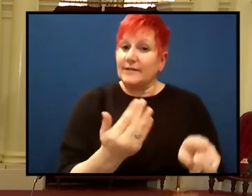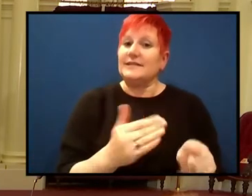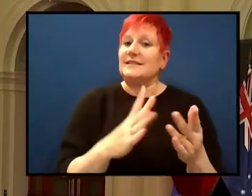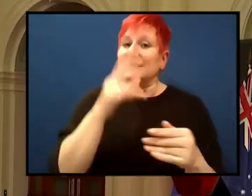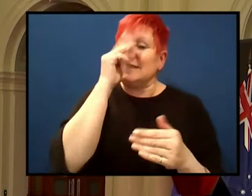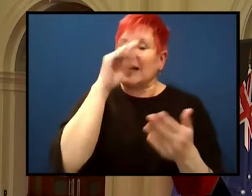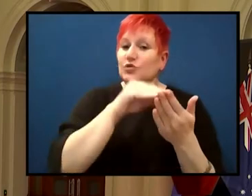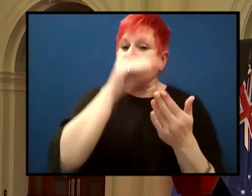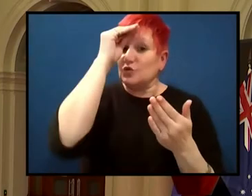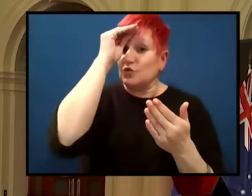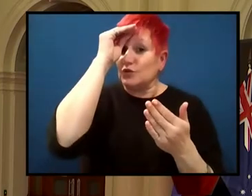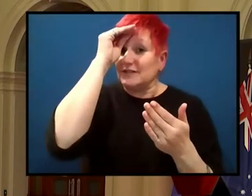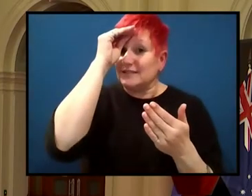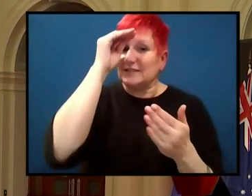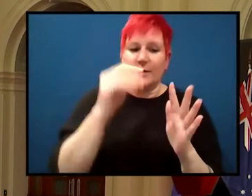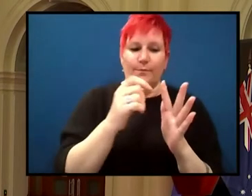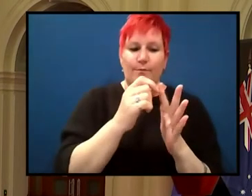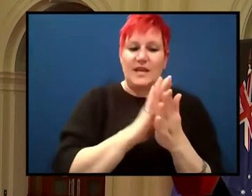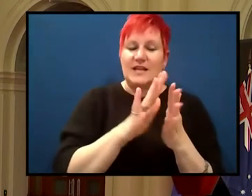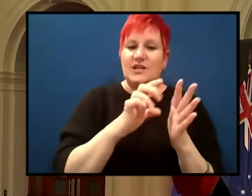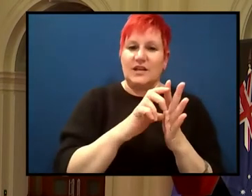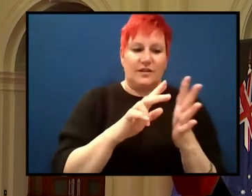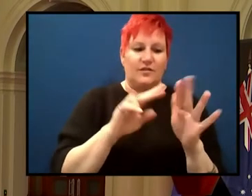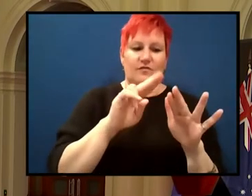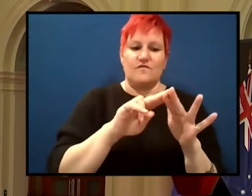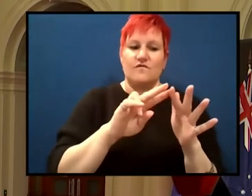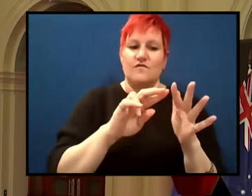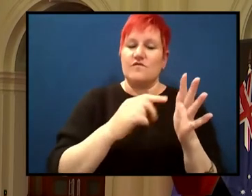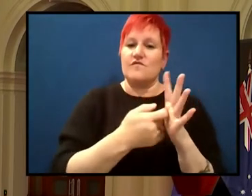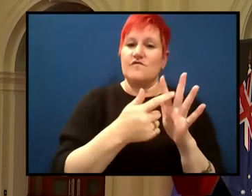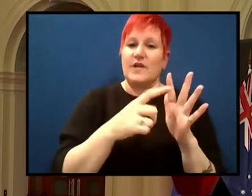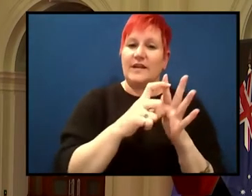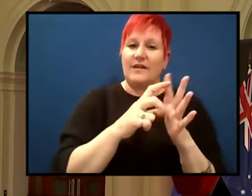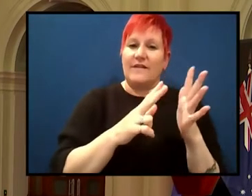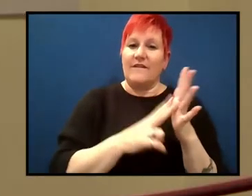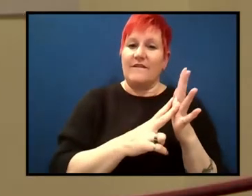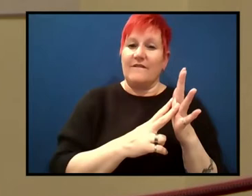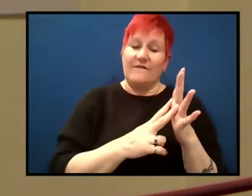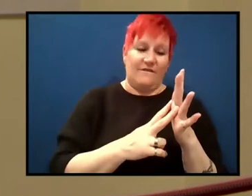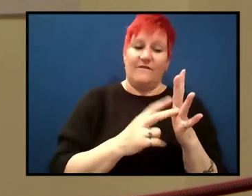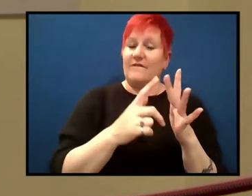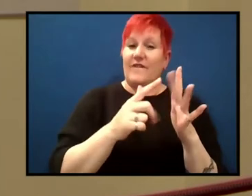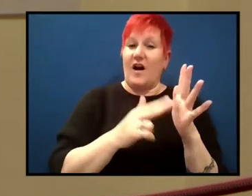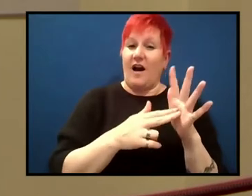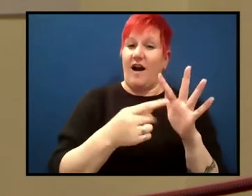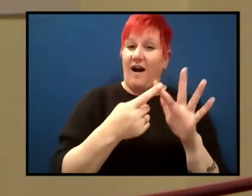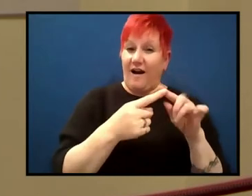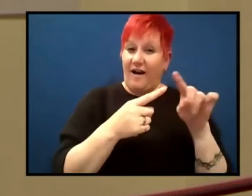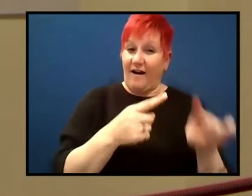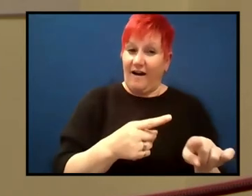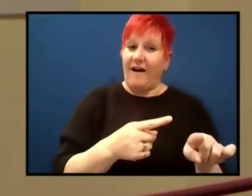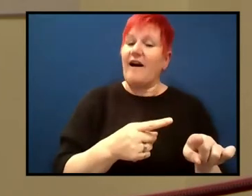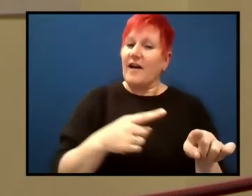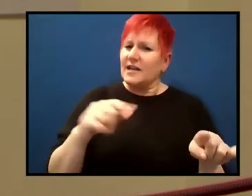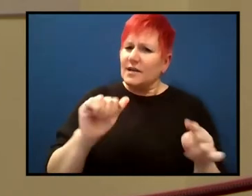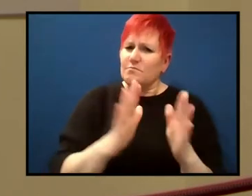called Fred Vine at the University of Cambridge, and his supervisor Drummond Matthews, and they published a paper in Nature in